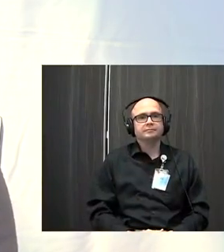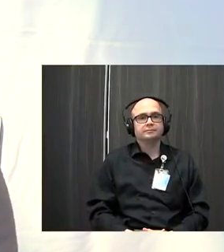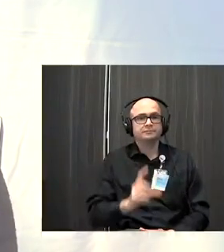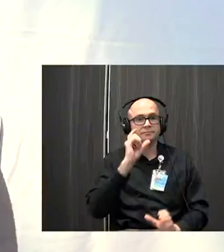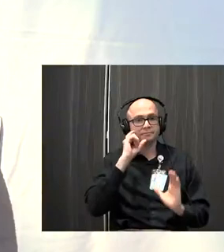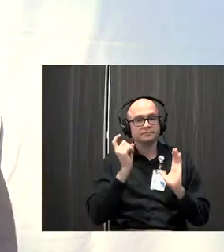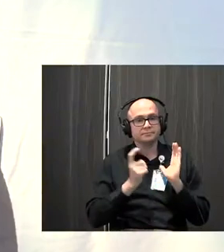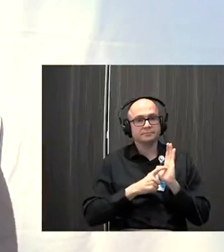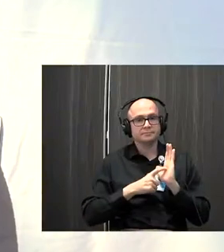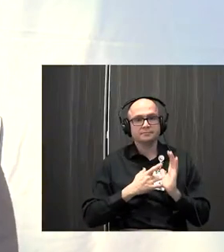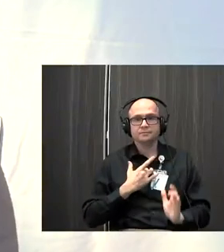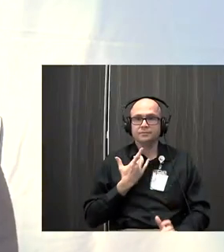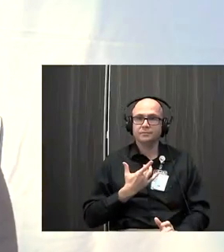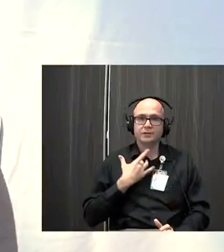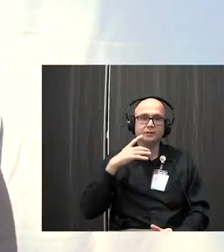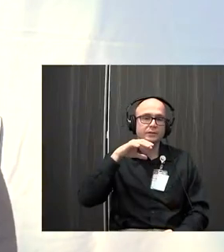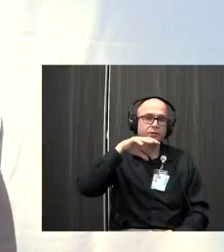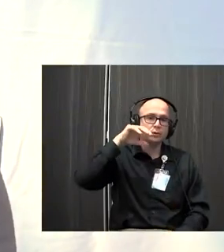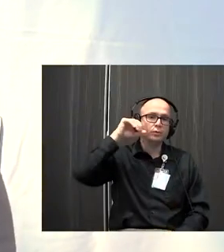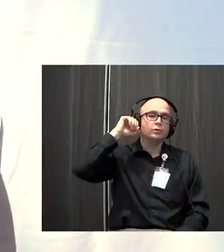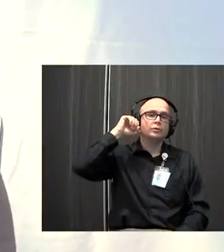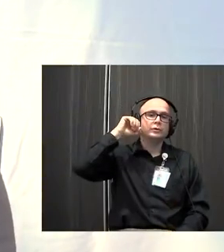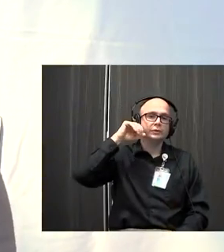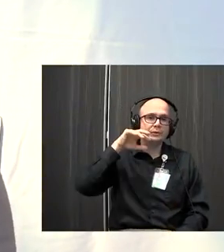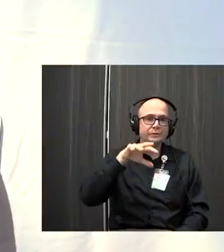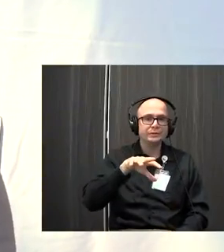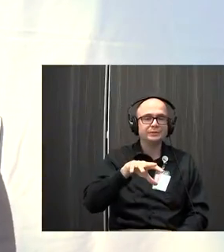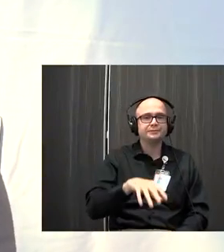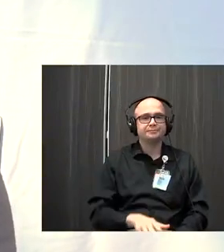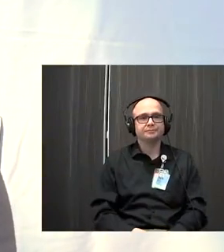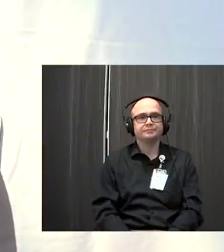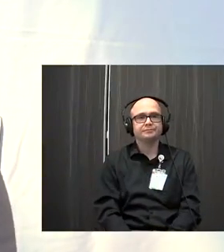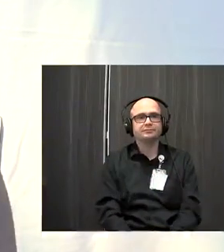Noticing the feelings of the inhalations and of the exhalations.